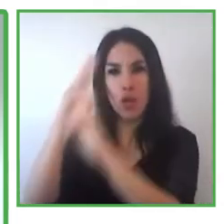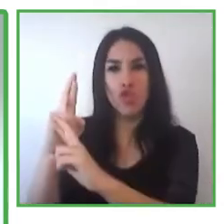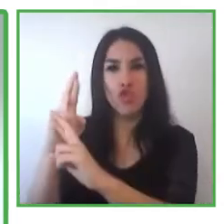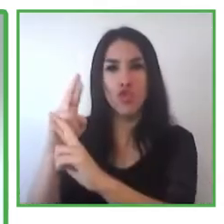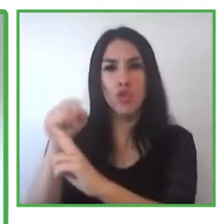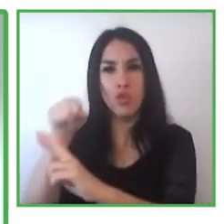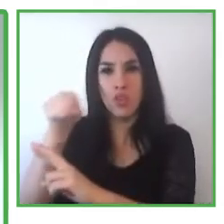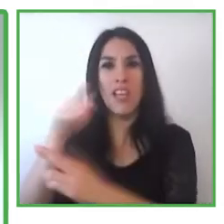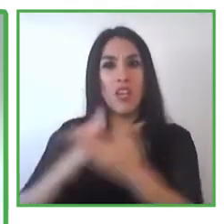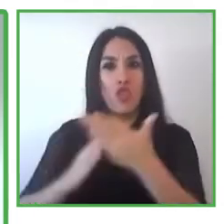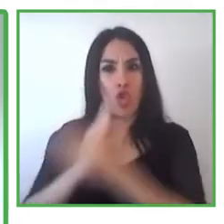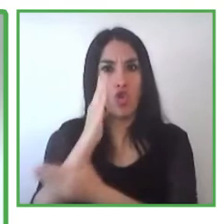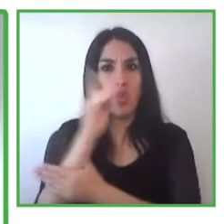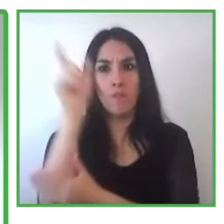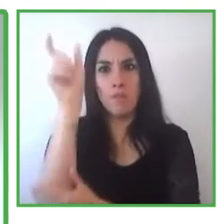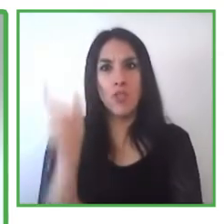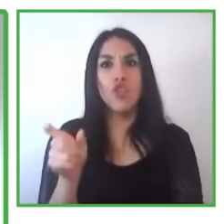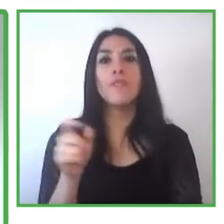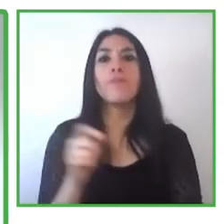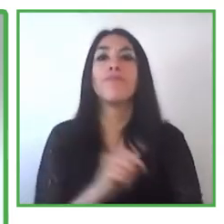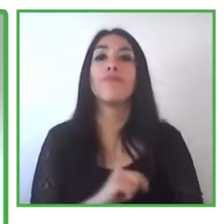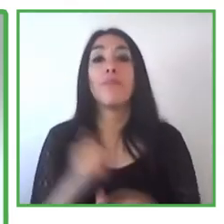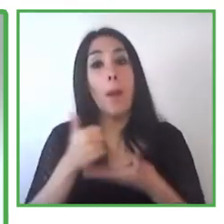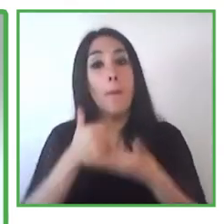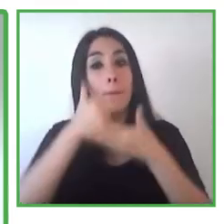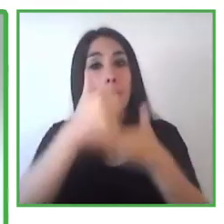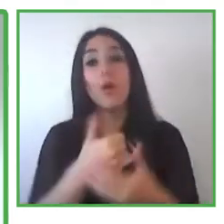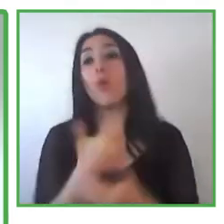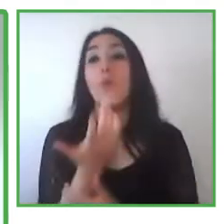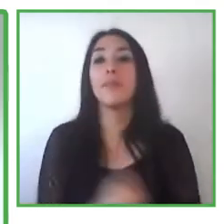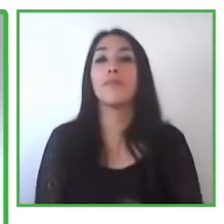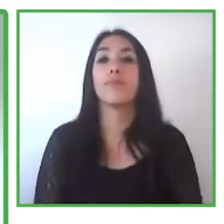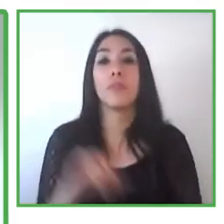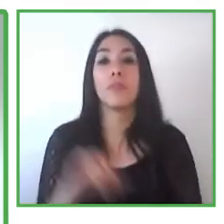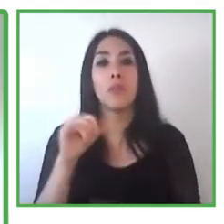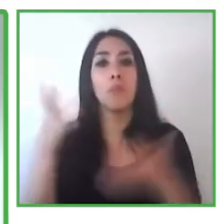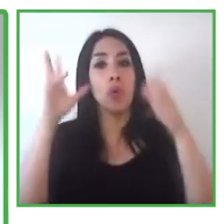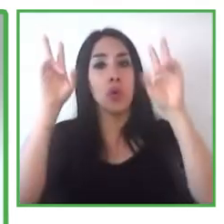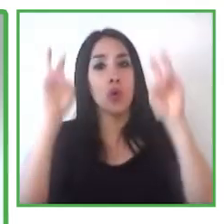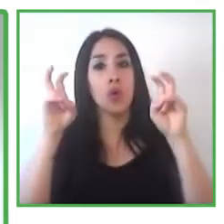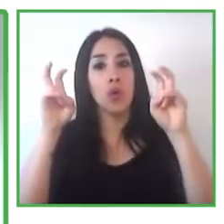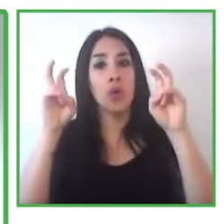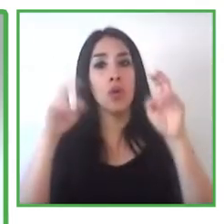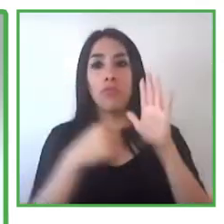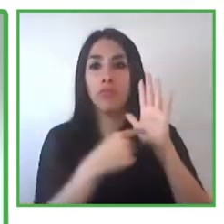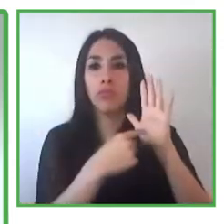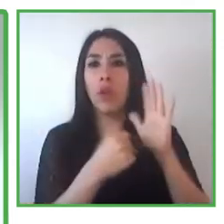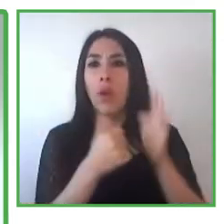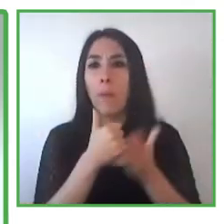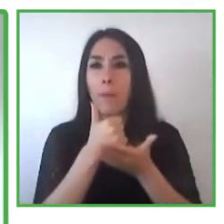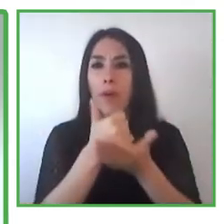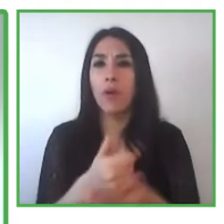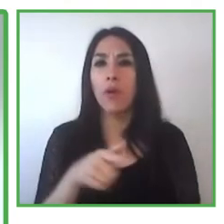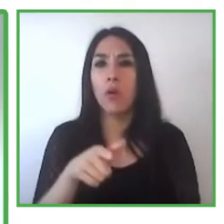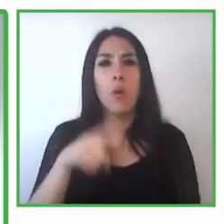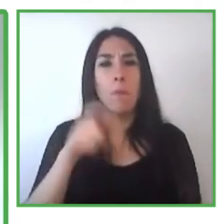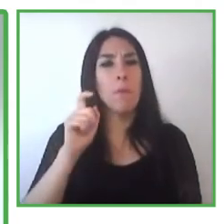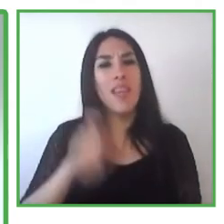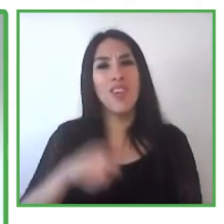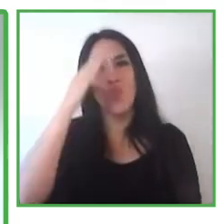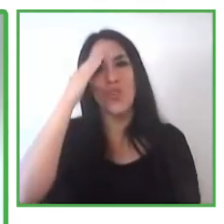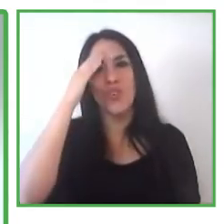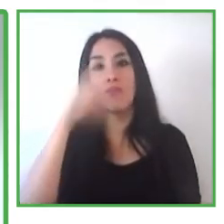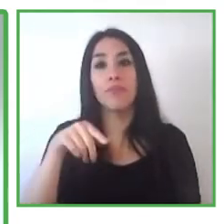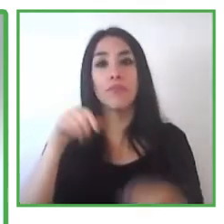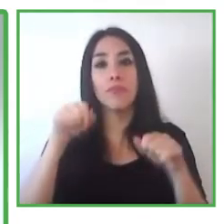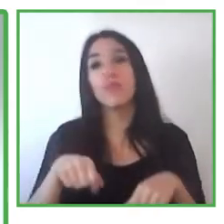program, the formation, the articulation for the protection network and bring for